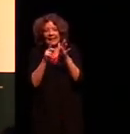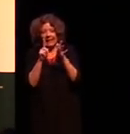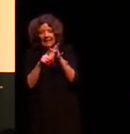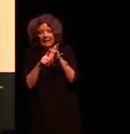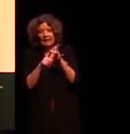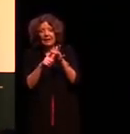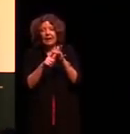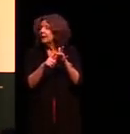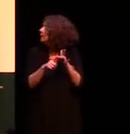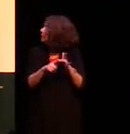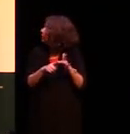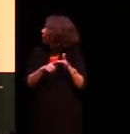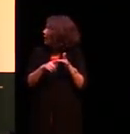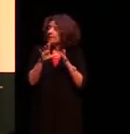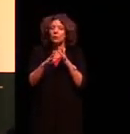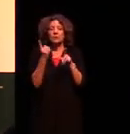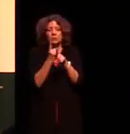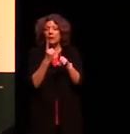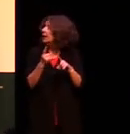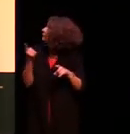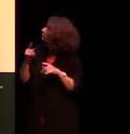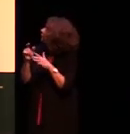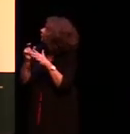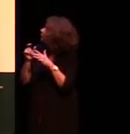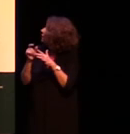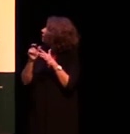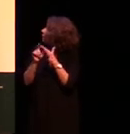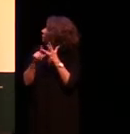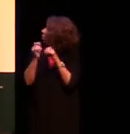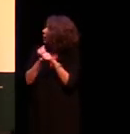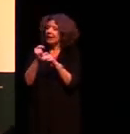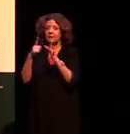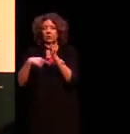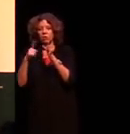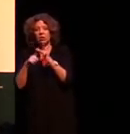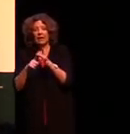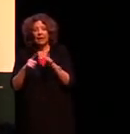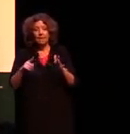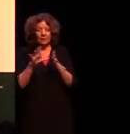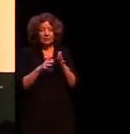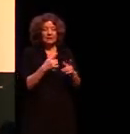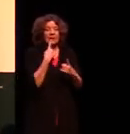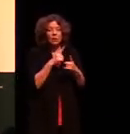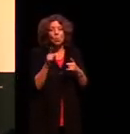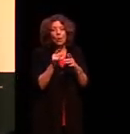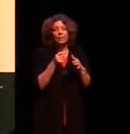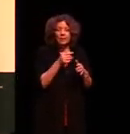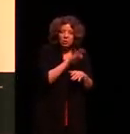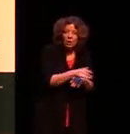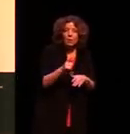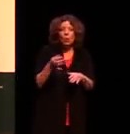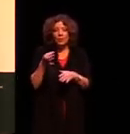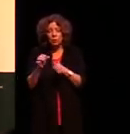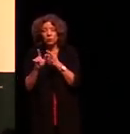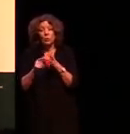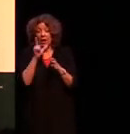and that's telling you what child and dog are doing in the sentence and in fact in Wombire I could put these words in whatever